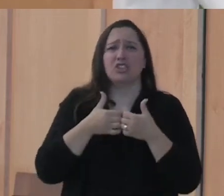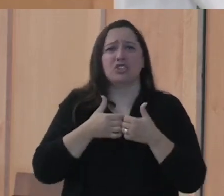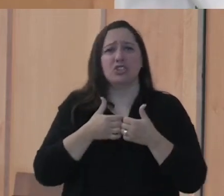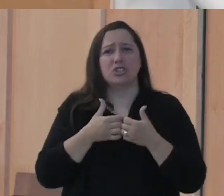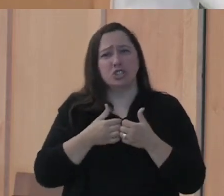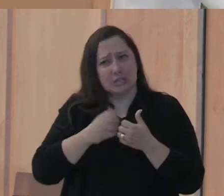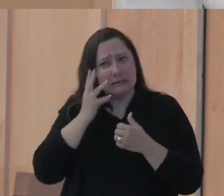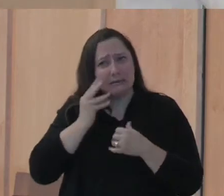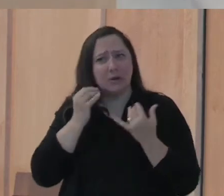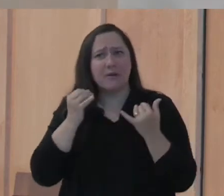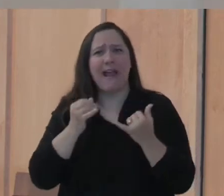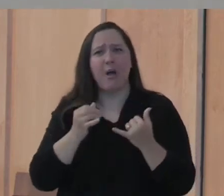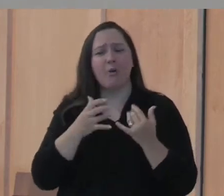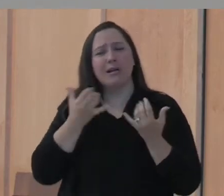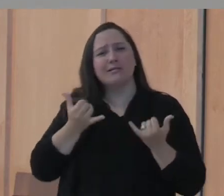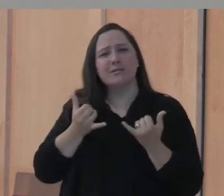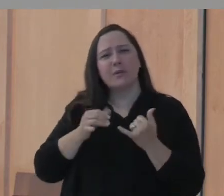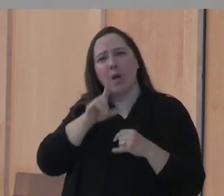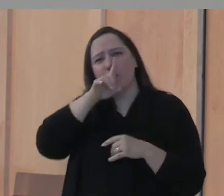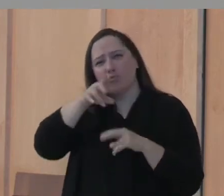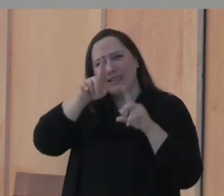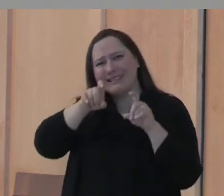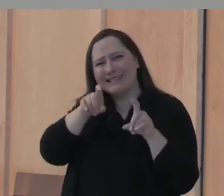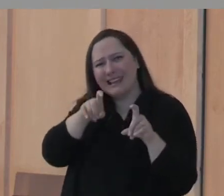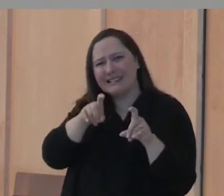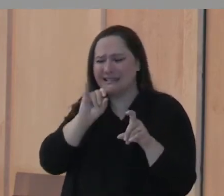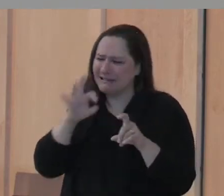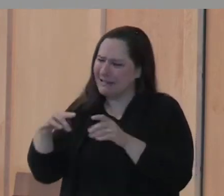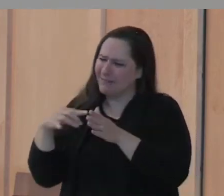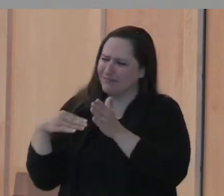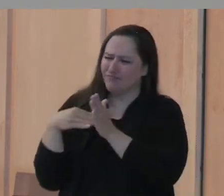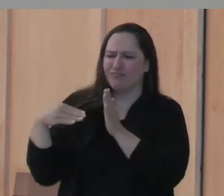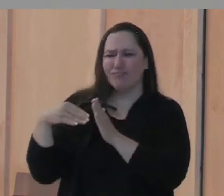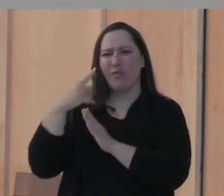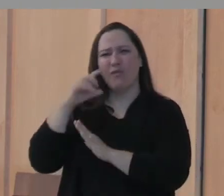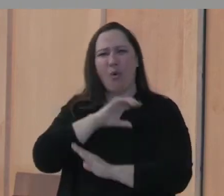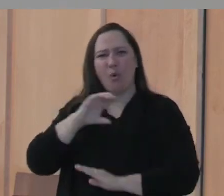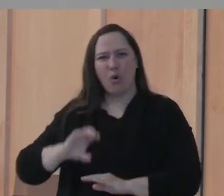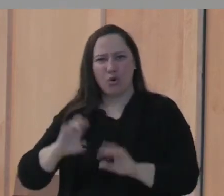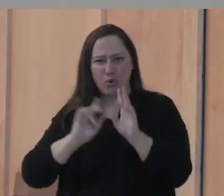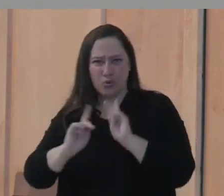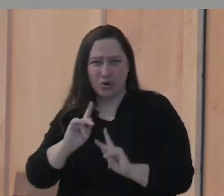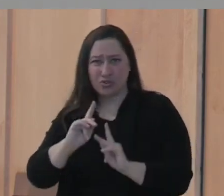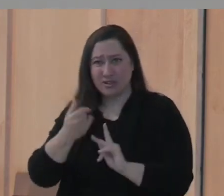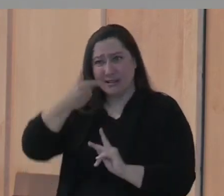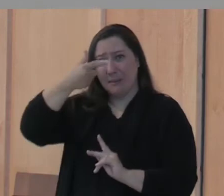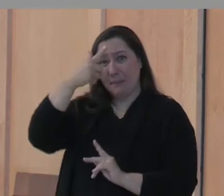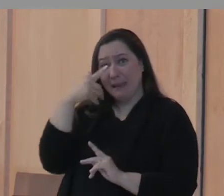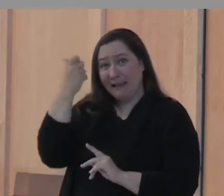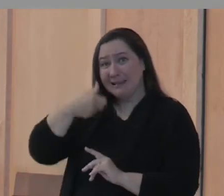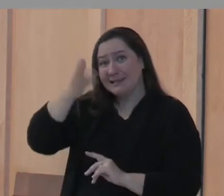says the real test would be that if there is persecution for Christians because of the word of God.